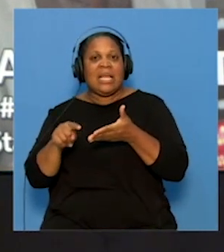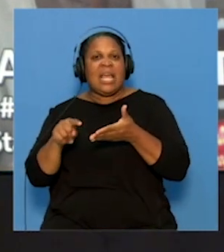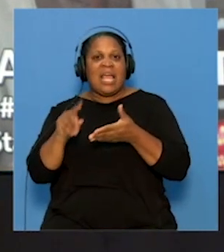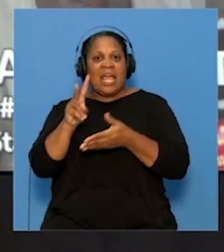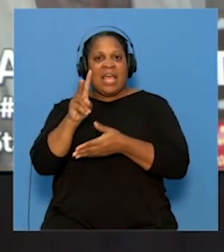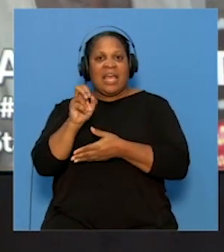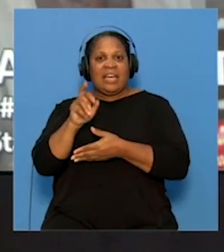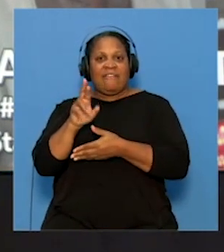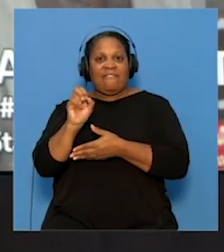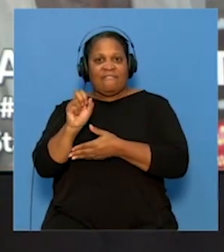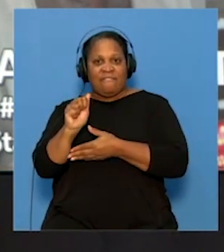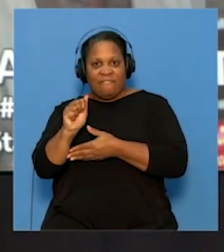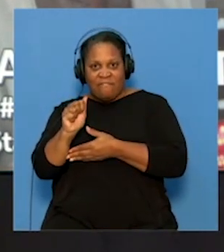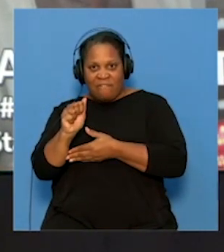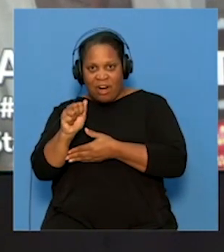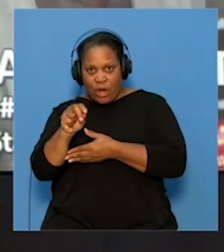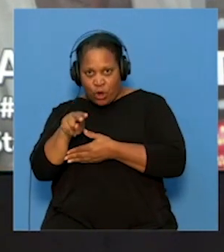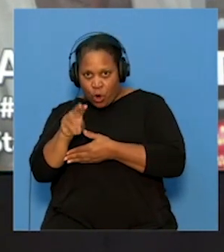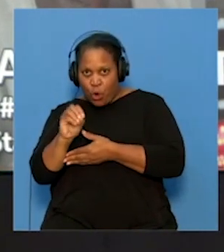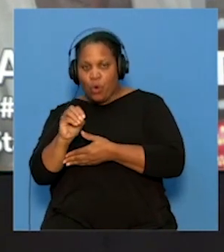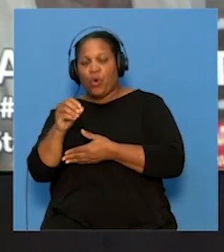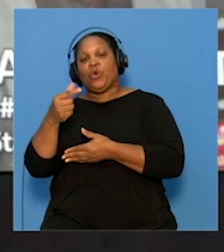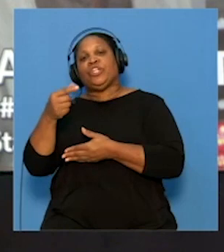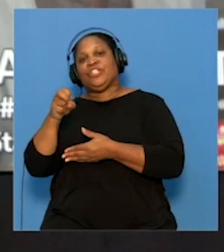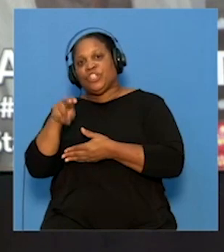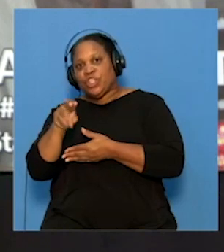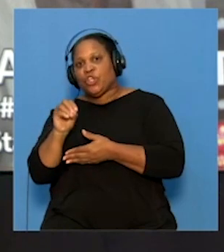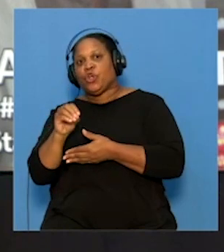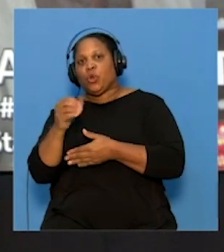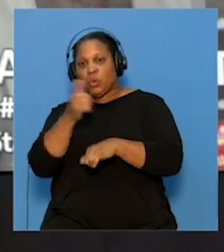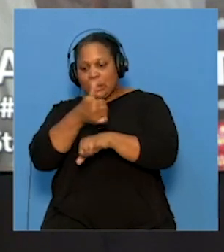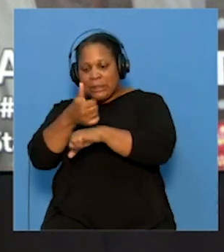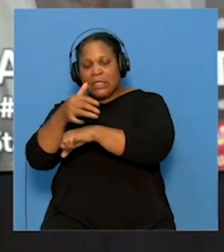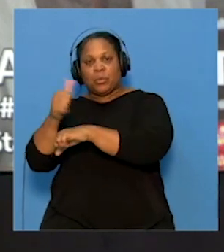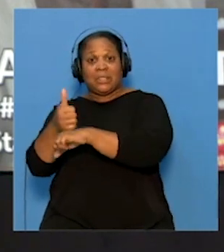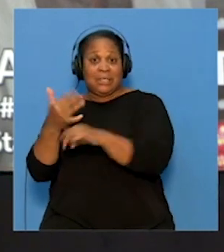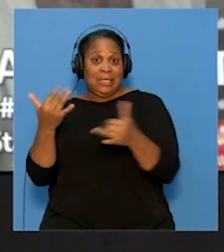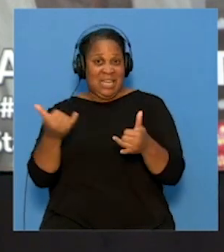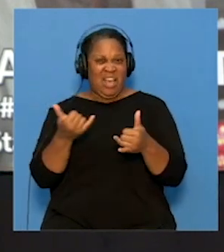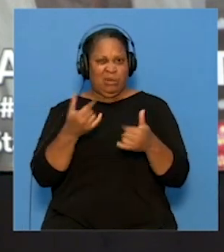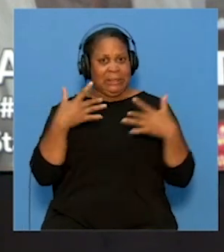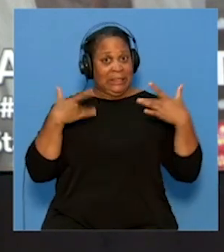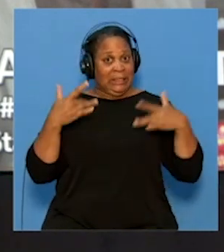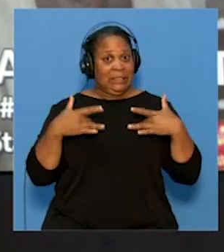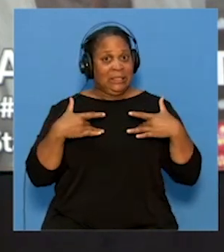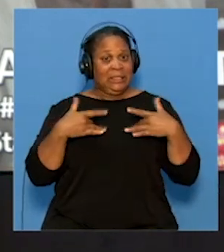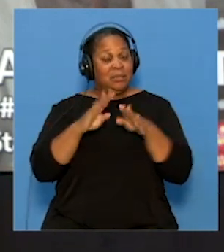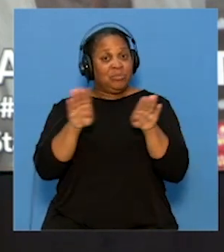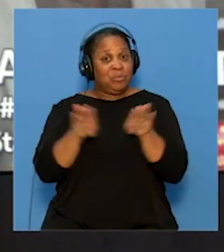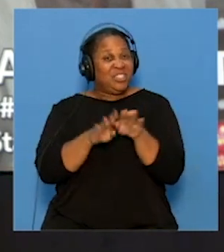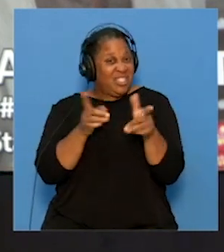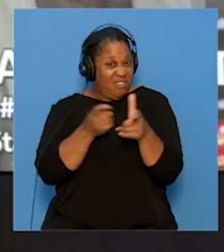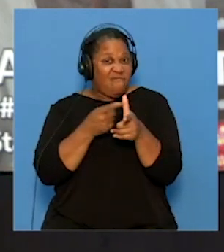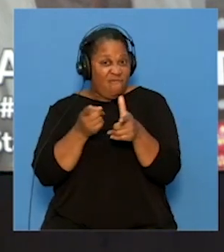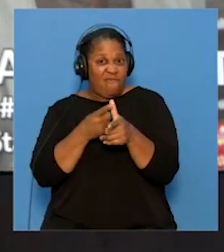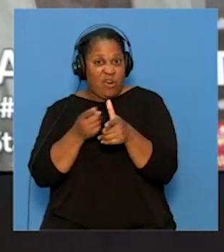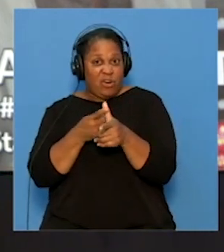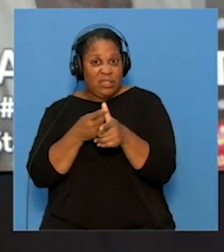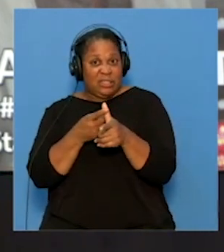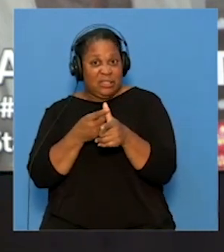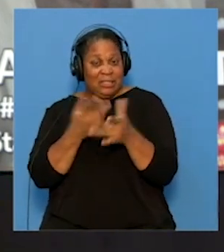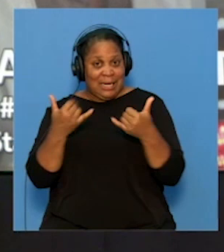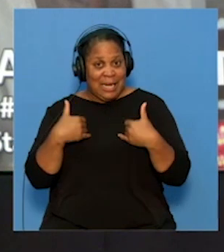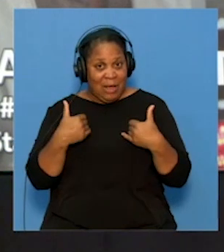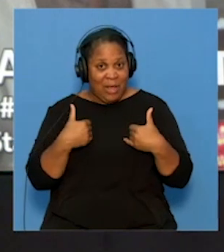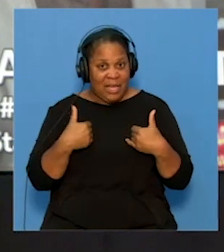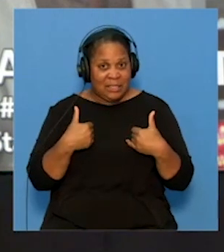genome sequencing. I'm excited to inform that Bermuda has its first batch, and I will share some of the findings thus